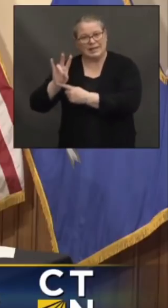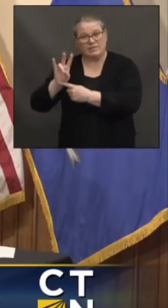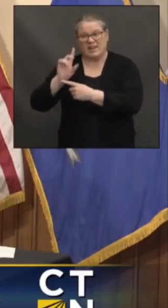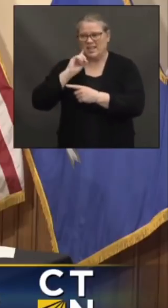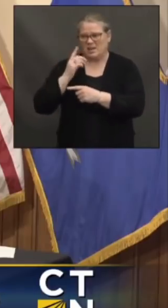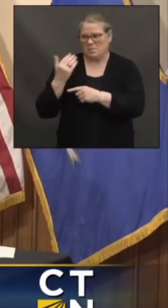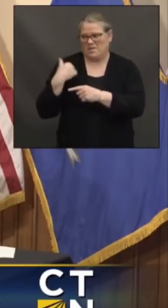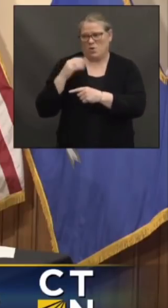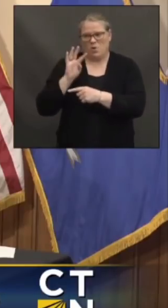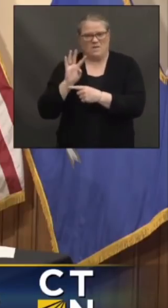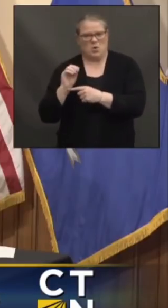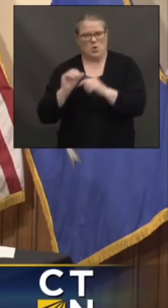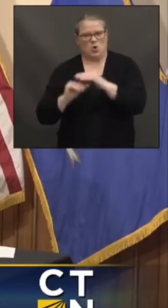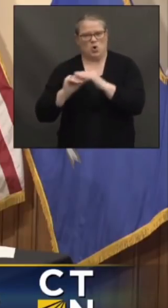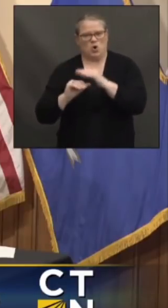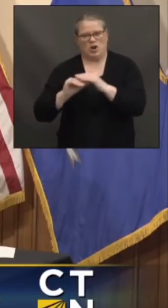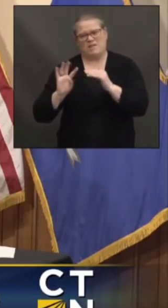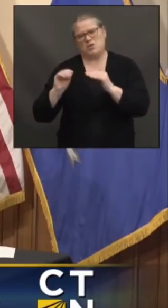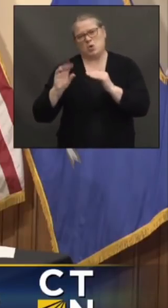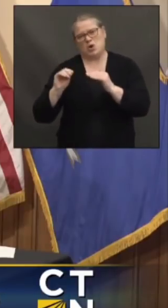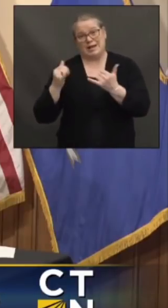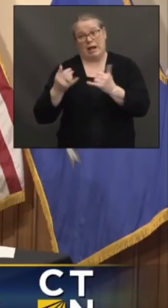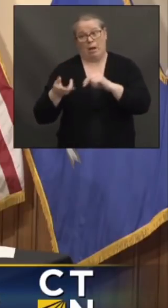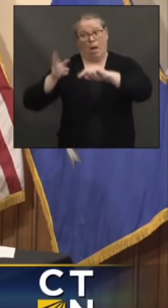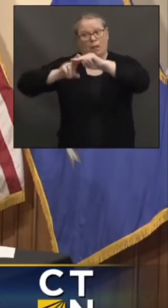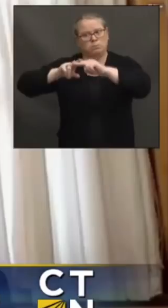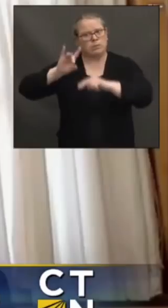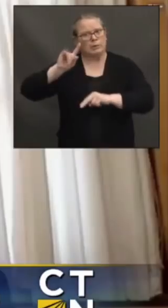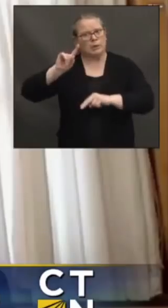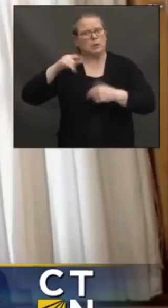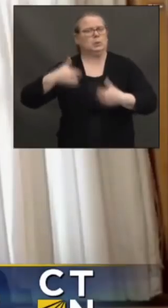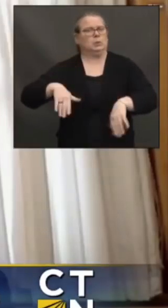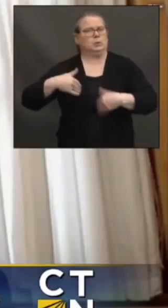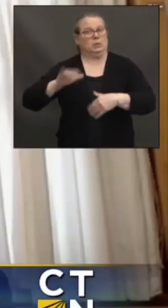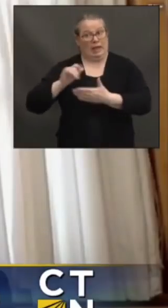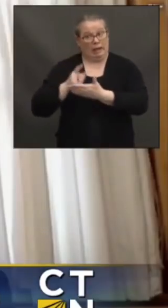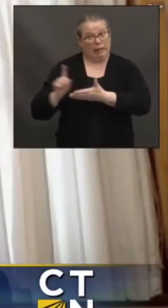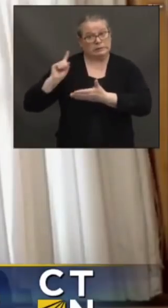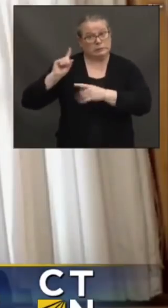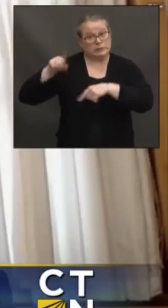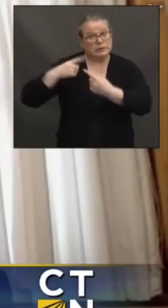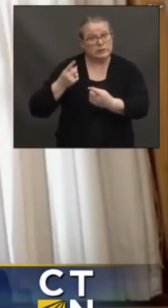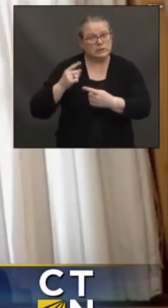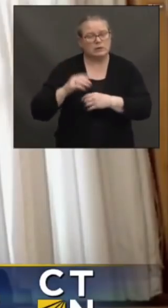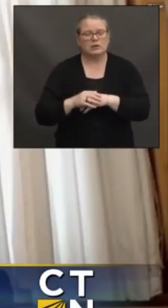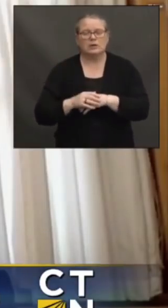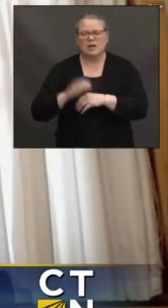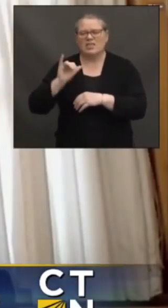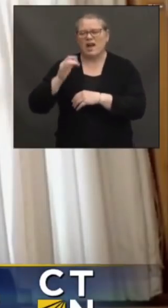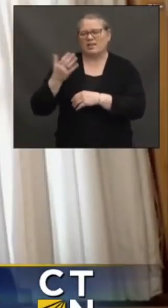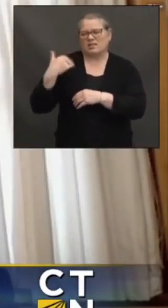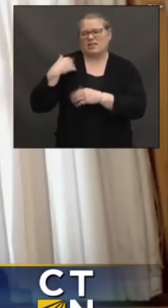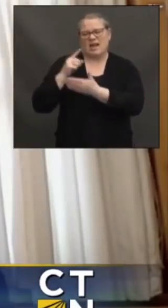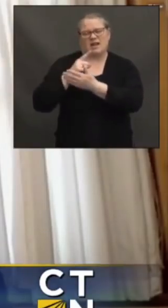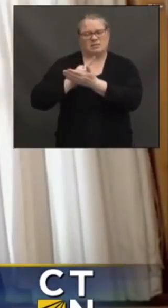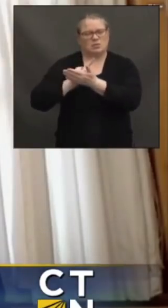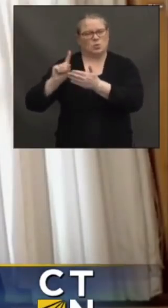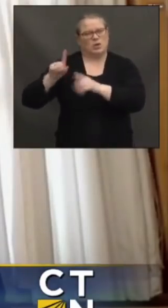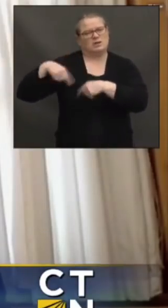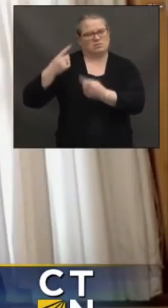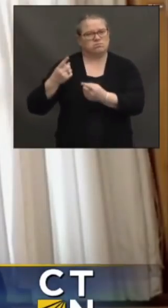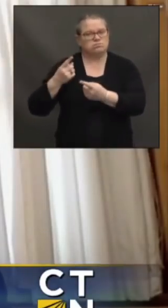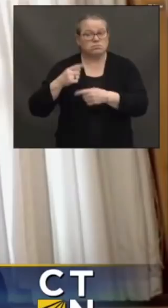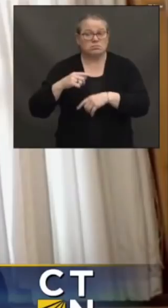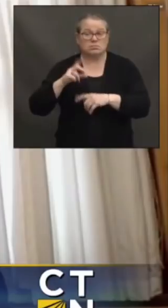past week or so? I think over the last week and a half. You know, as I think Dr. Fauci predicted a month or two ago,